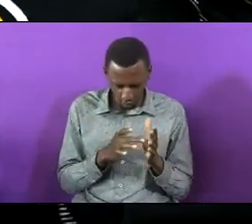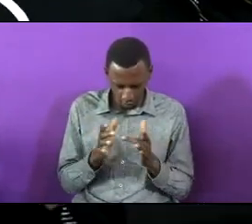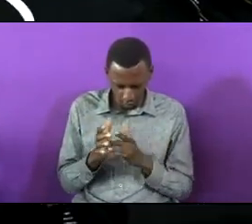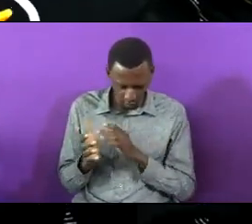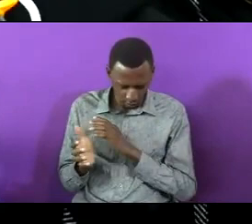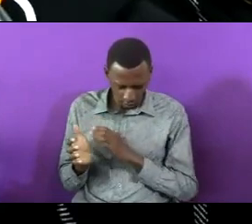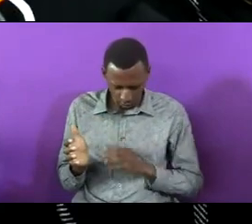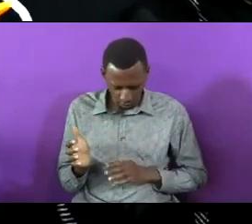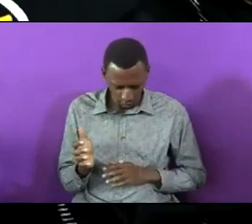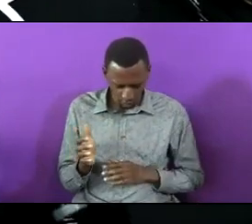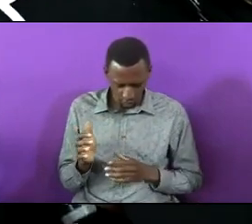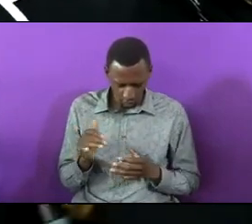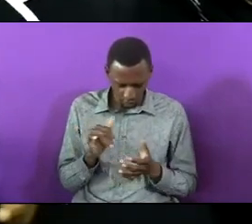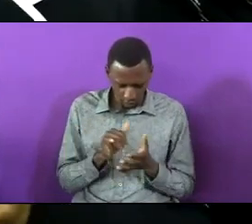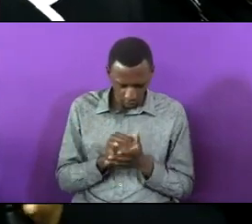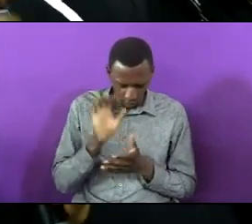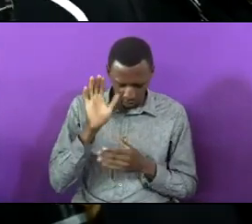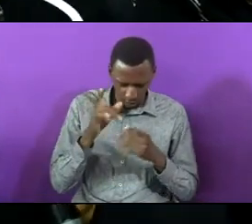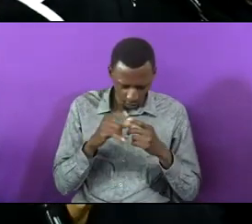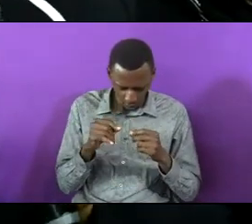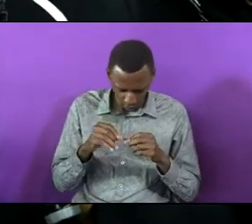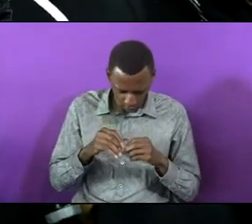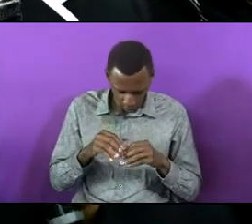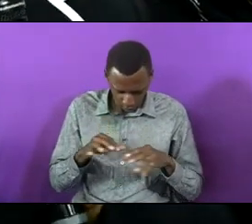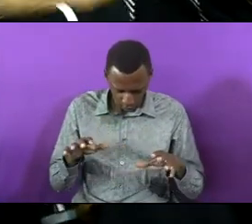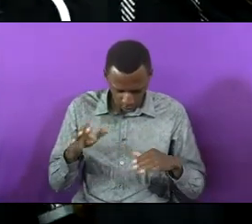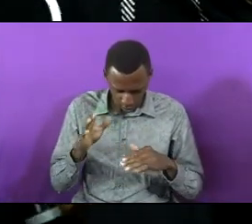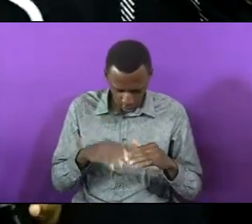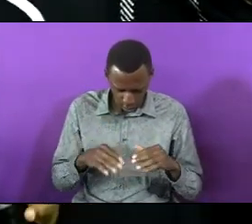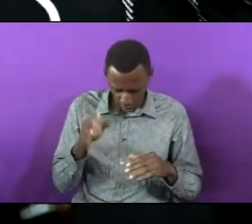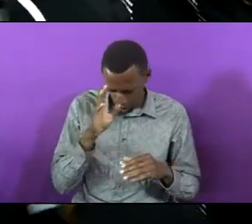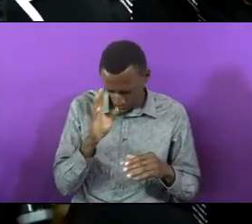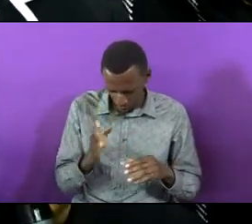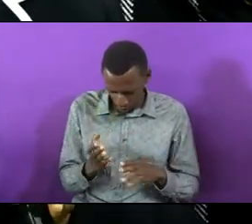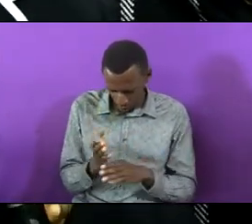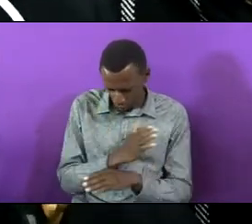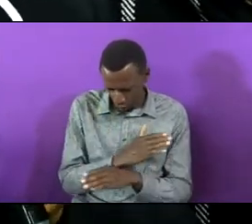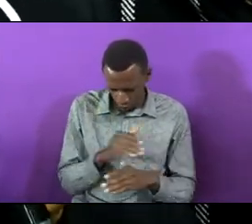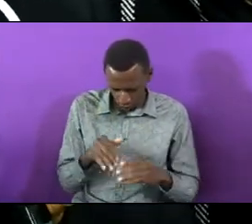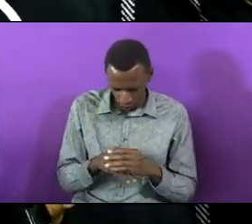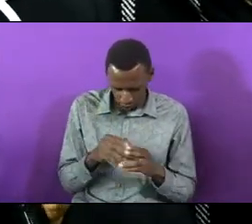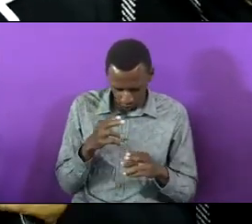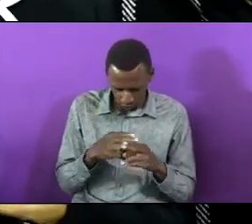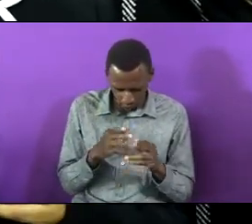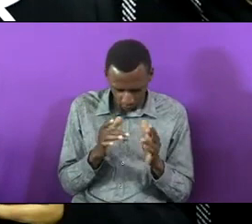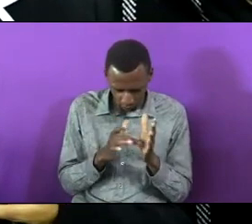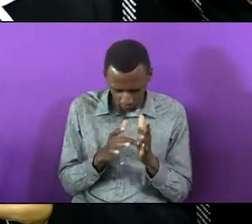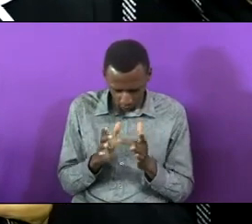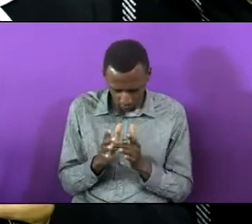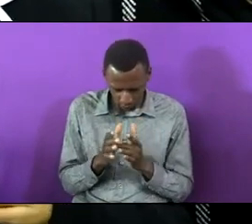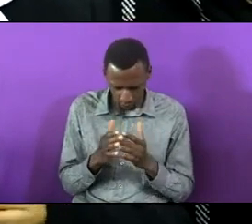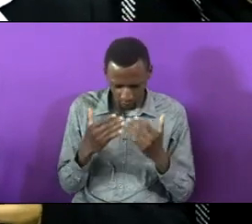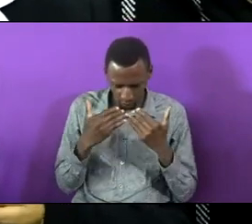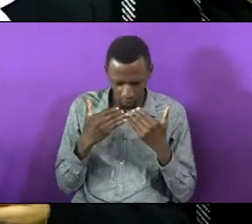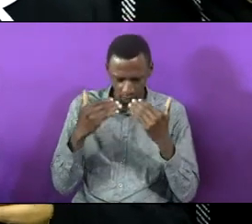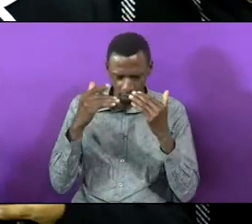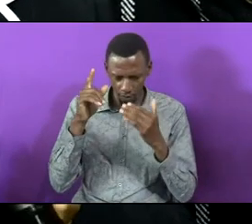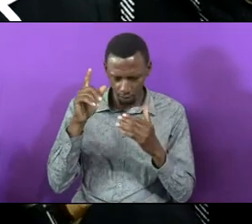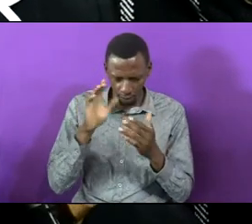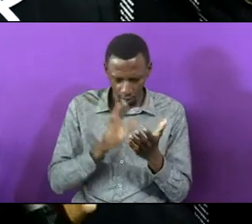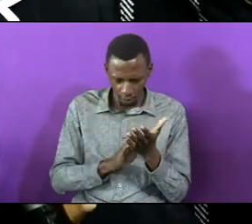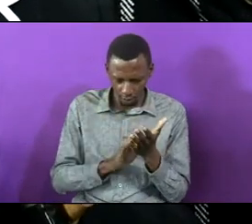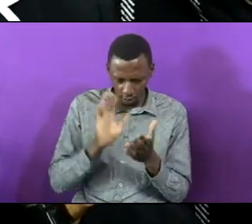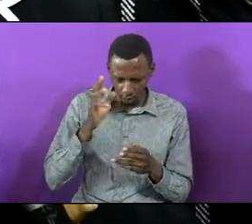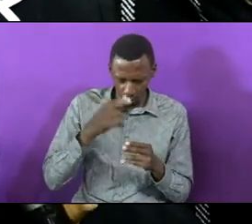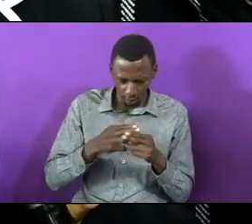word and your boundary will be expounded than never before in Jesus name we thank you we magnify your